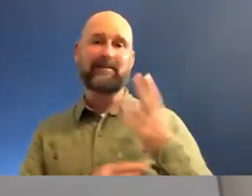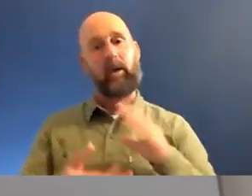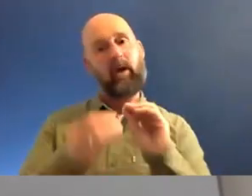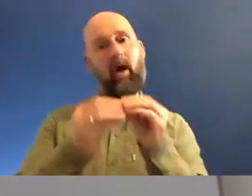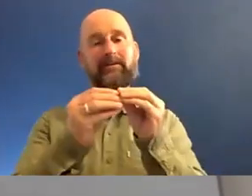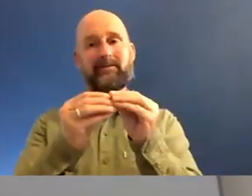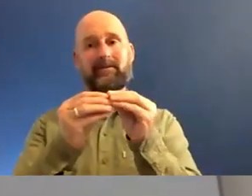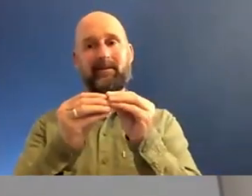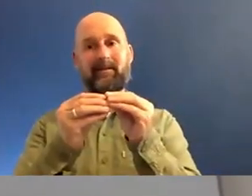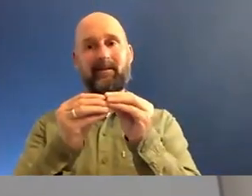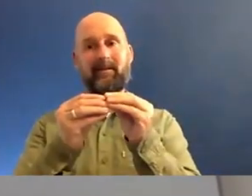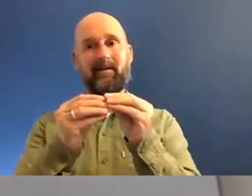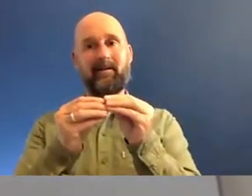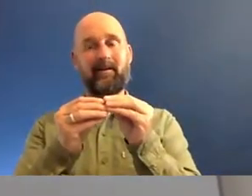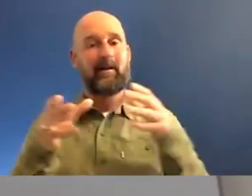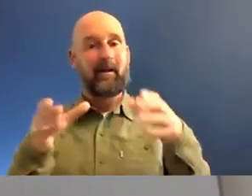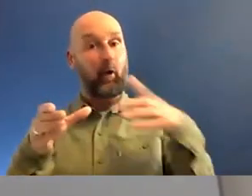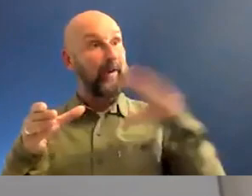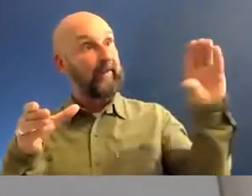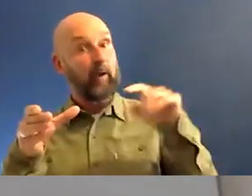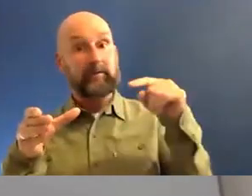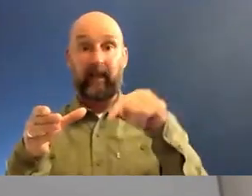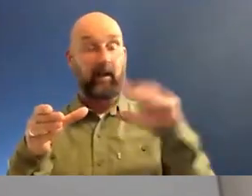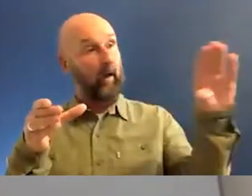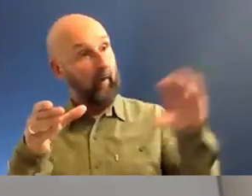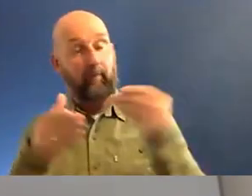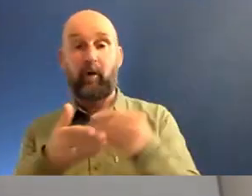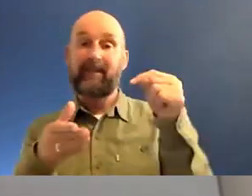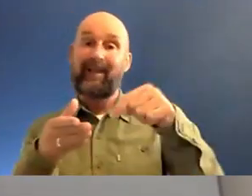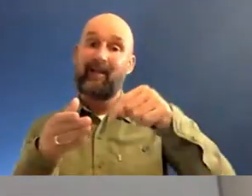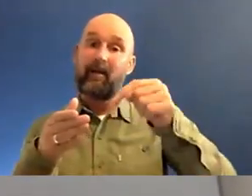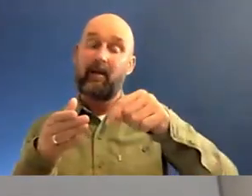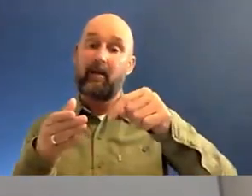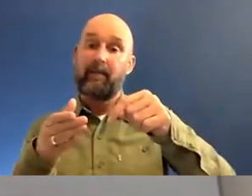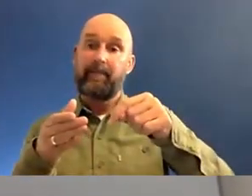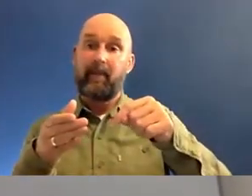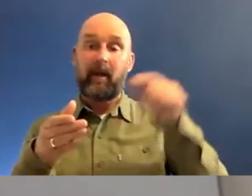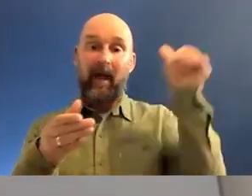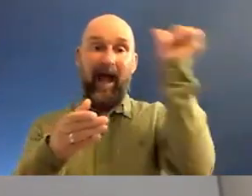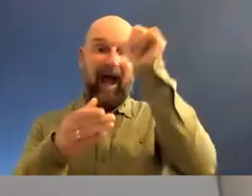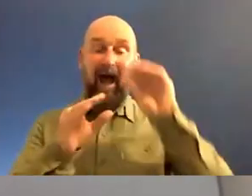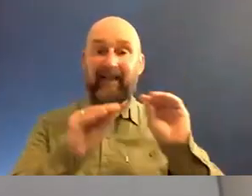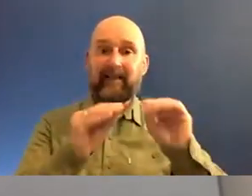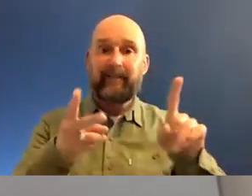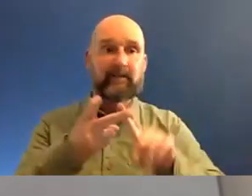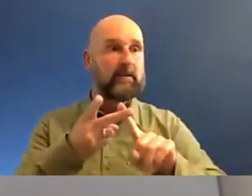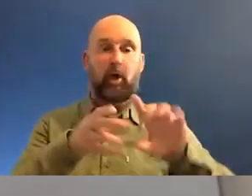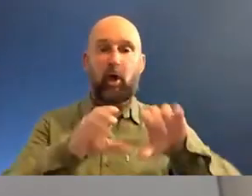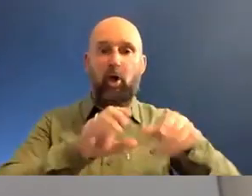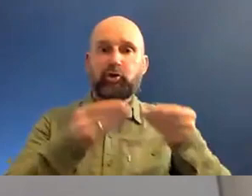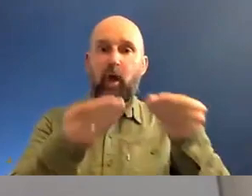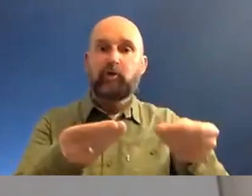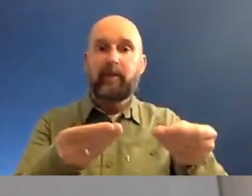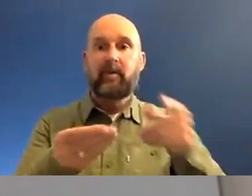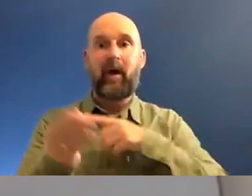arts. It's a sector that needs funding. It's a sector that needs funding. Where are our academies? Where are our scholarships? We have scholarships